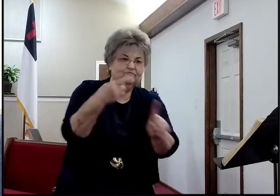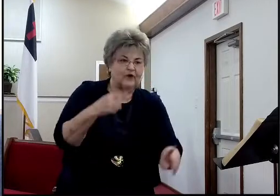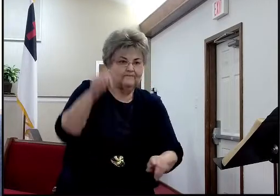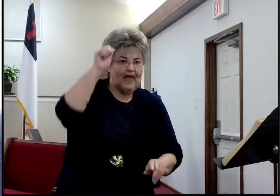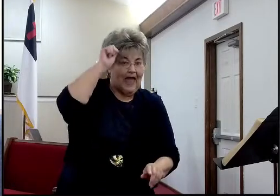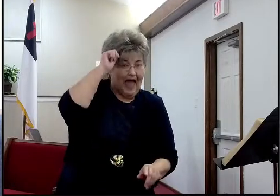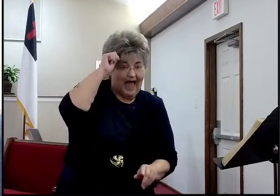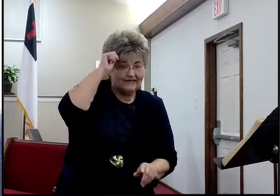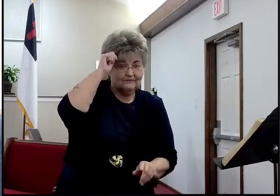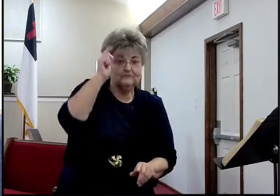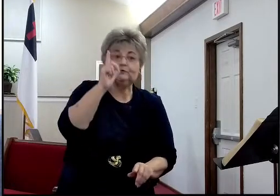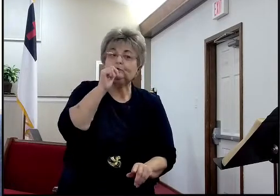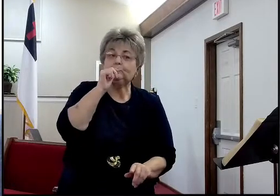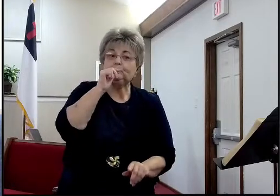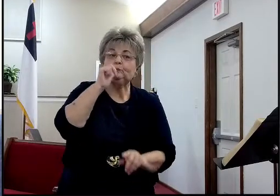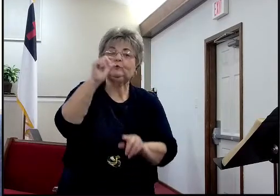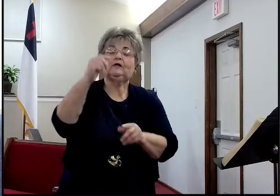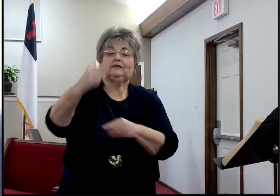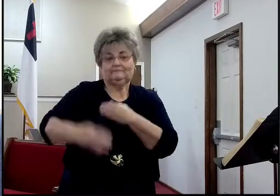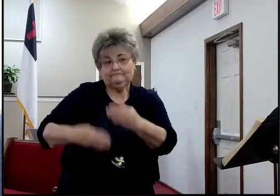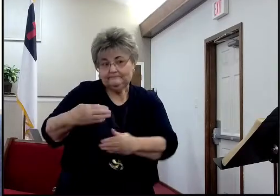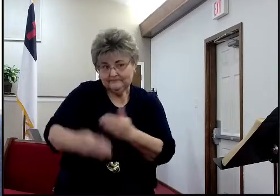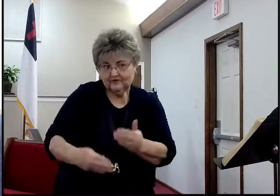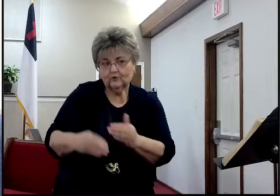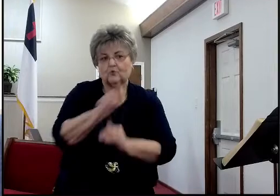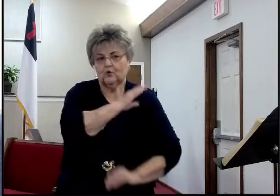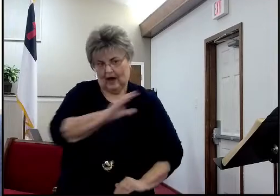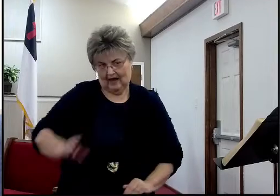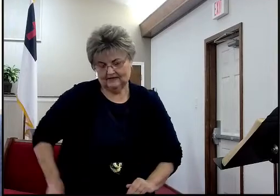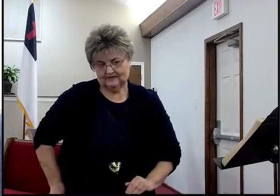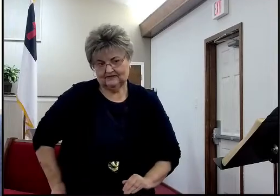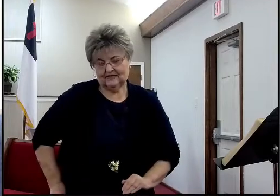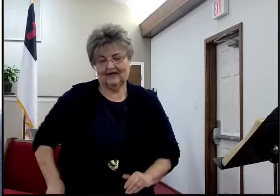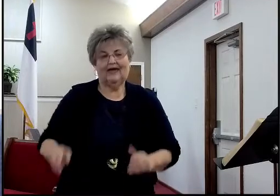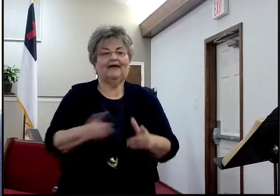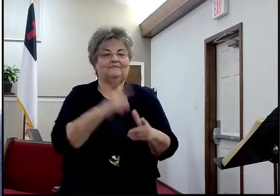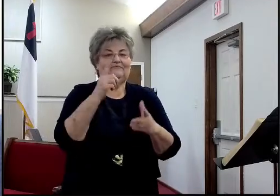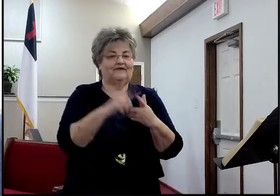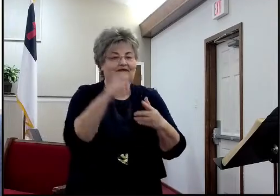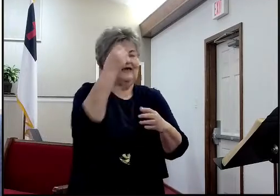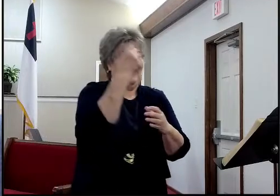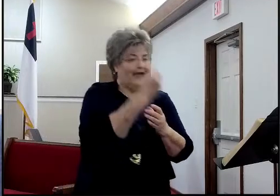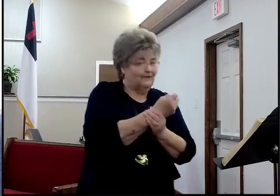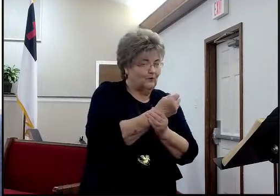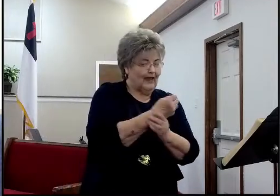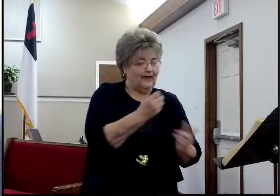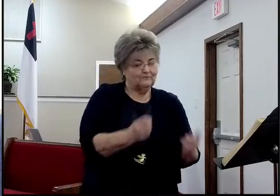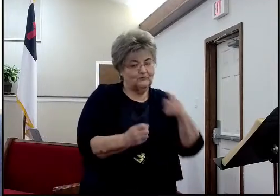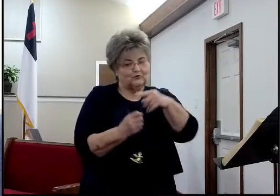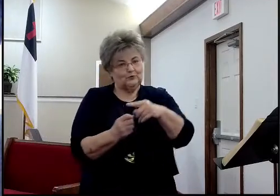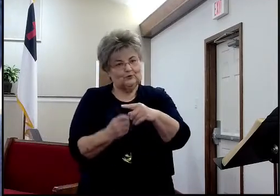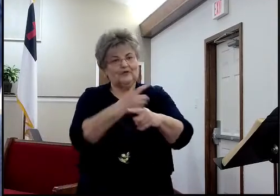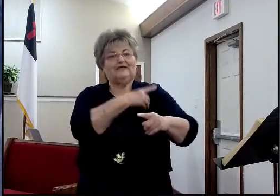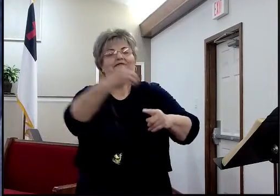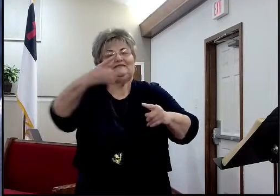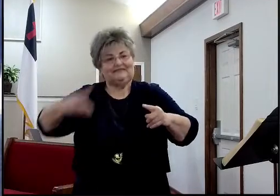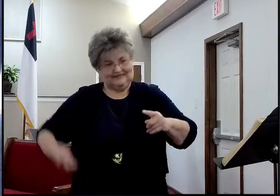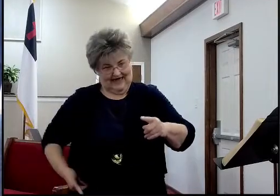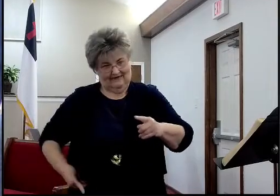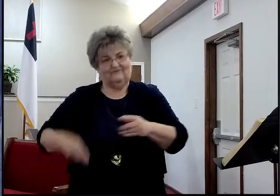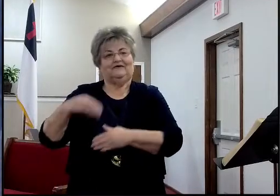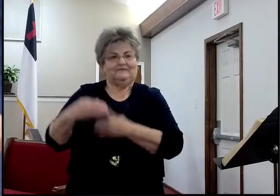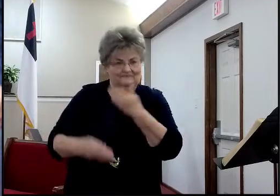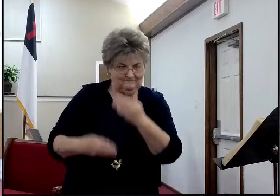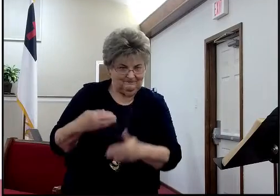from Adam to Abraham, from Abraham to David, and from David to Christ. It would need, or else God would not be able to be